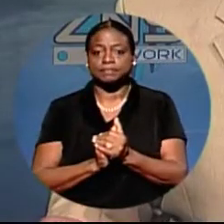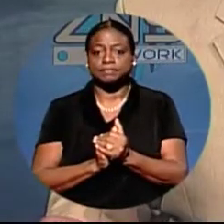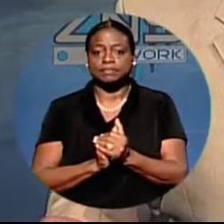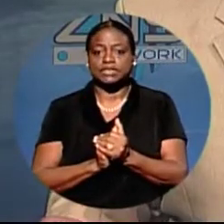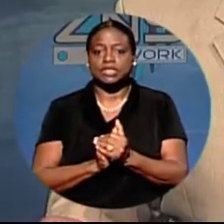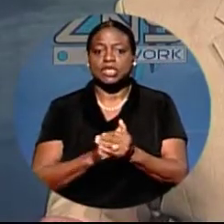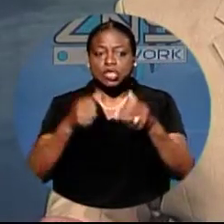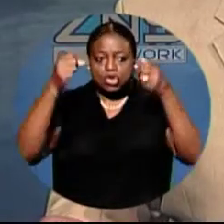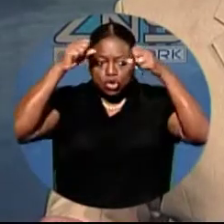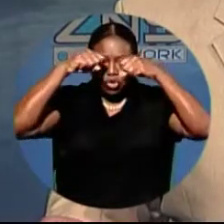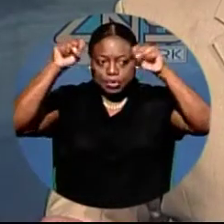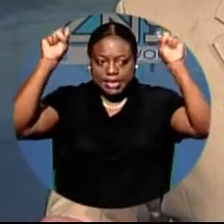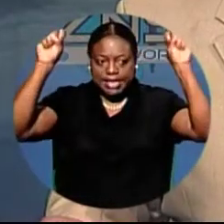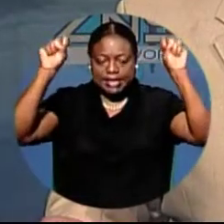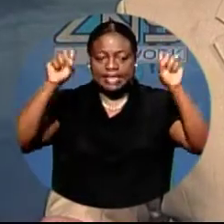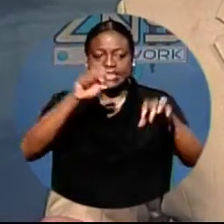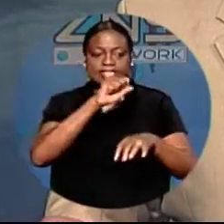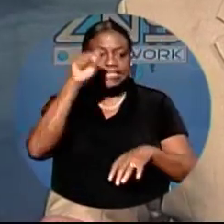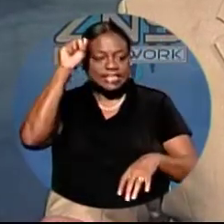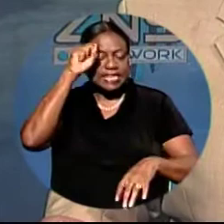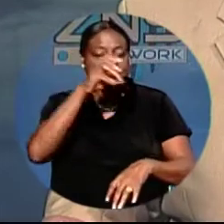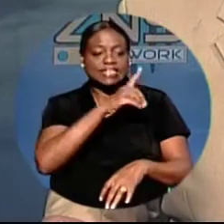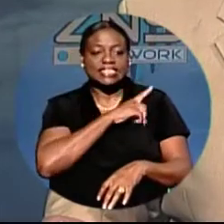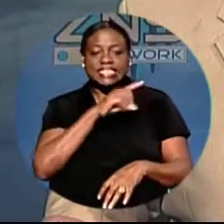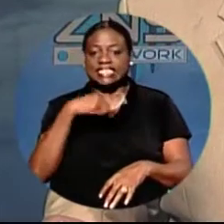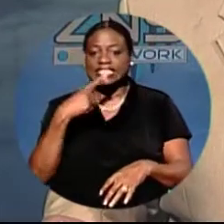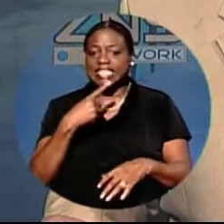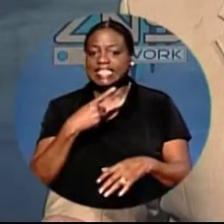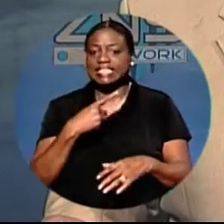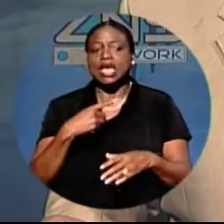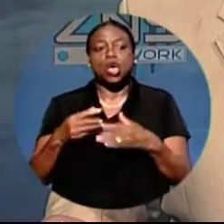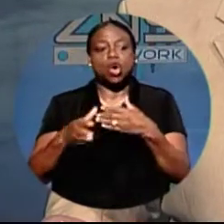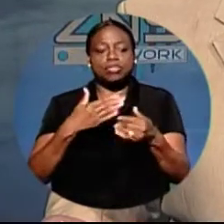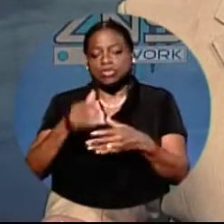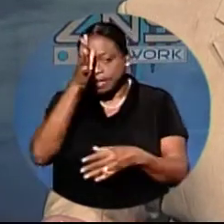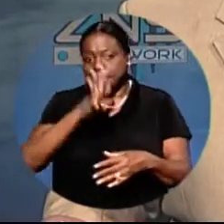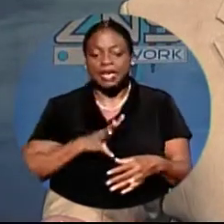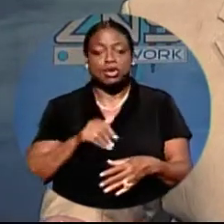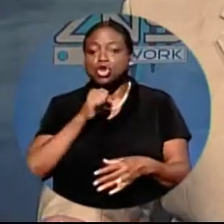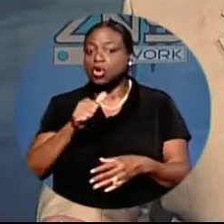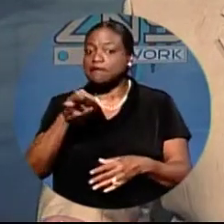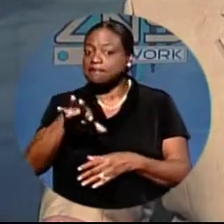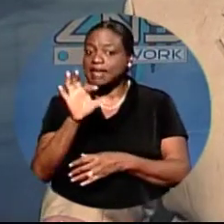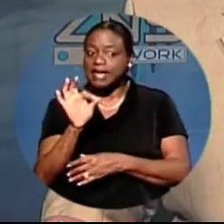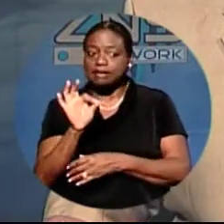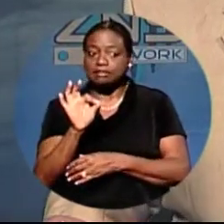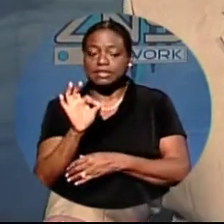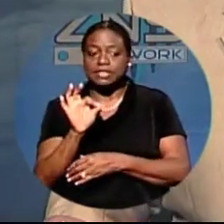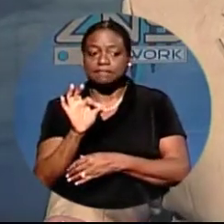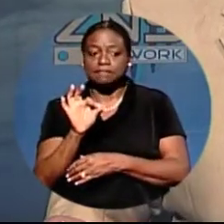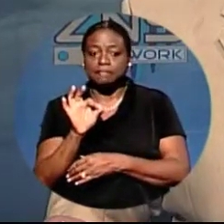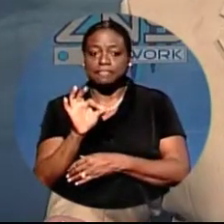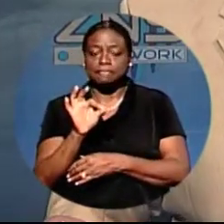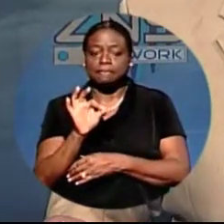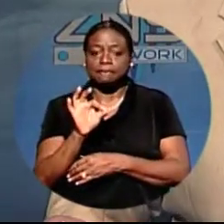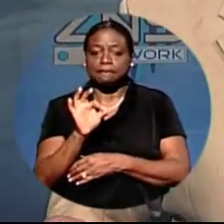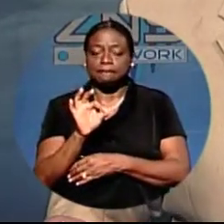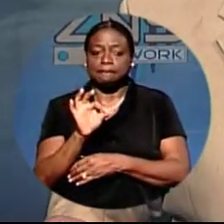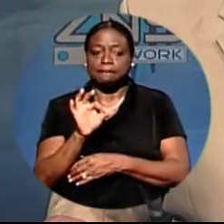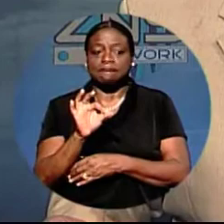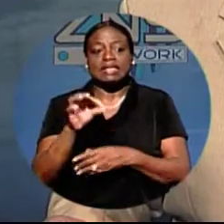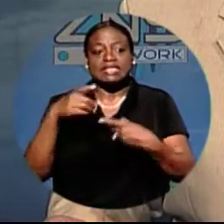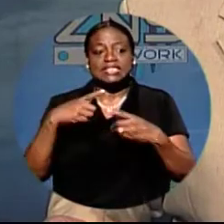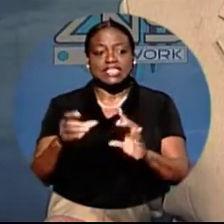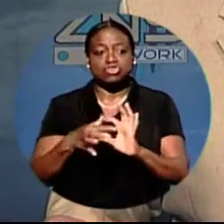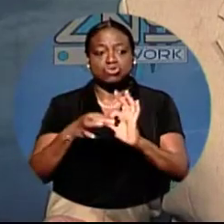Superintendent Stephen Dean told reporters today that although the men have not yet been found, well, except for the one we told you is now in custody, since releasing those photos